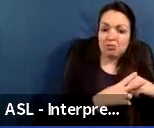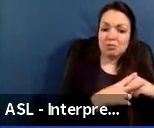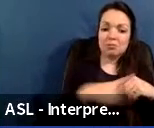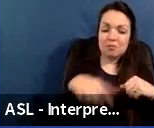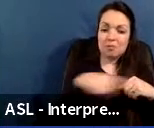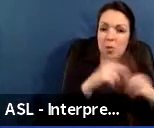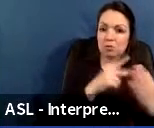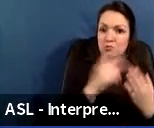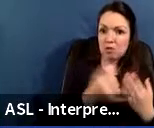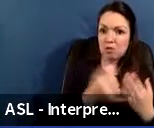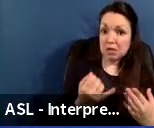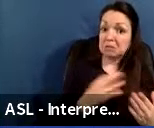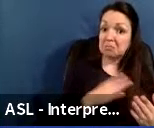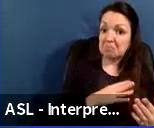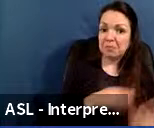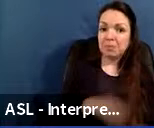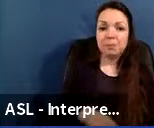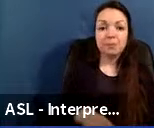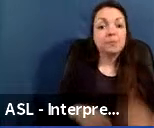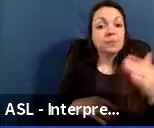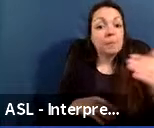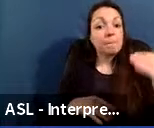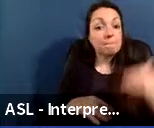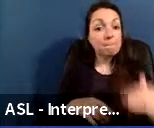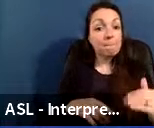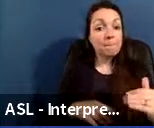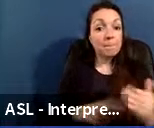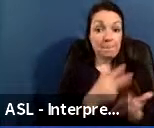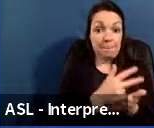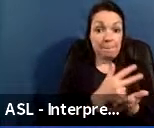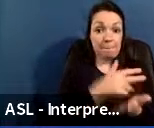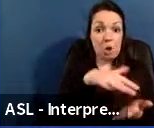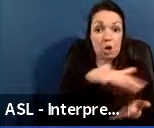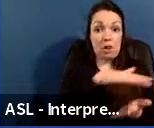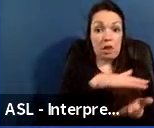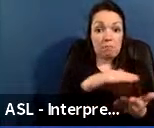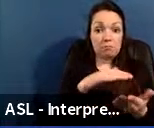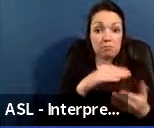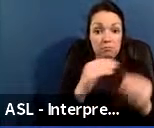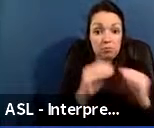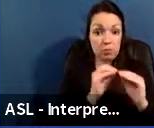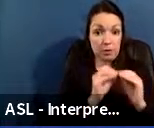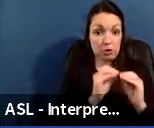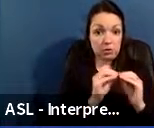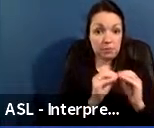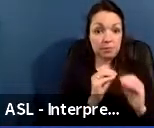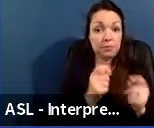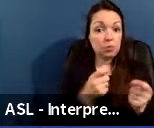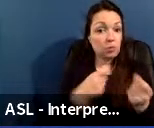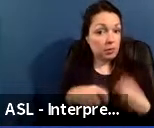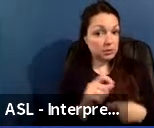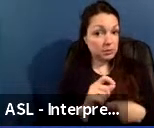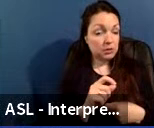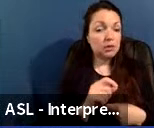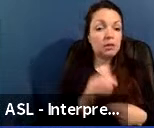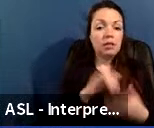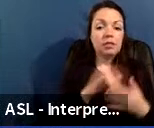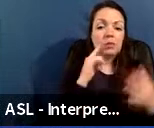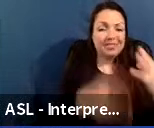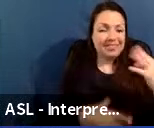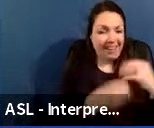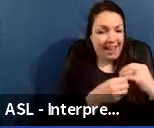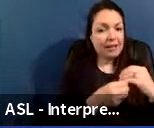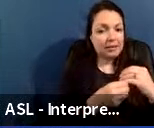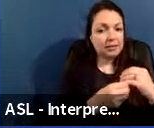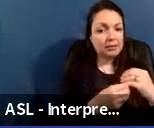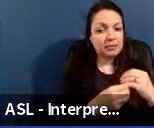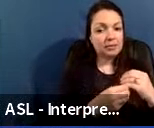is parking lot repairs or replacement. This was also added to the FY21 budget as a direct